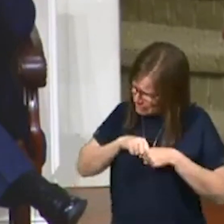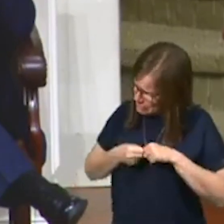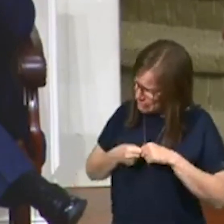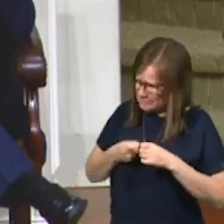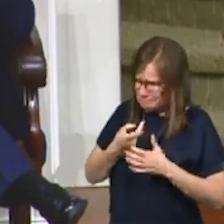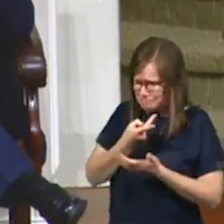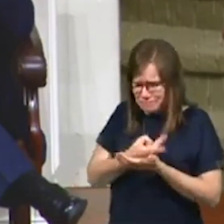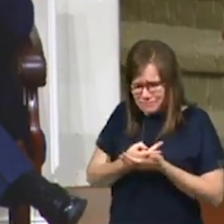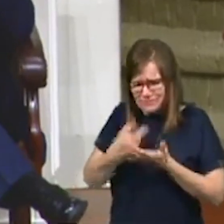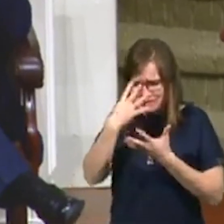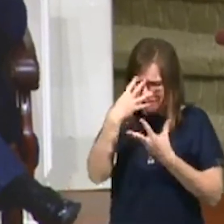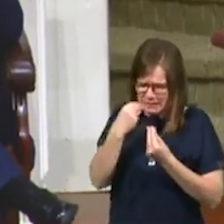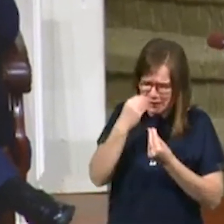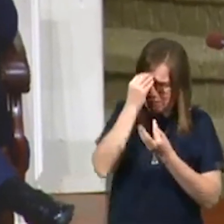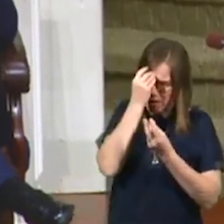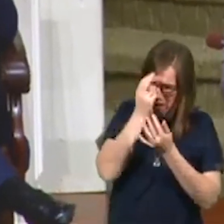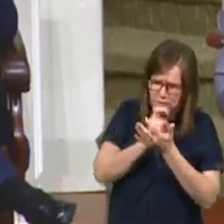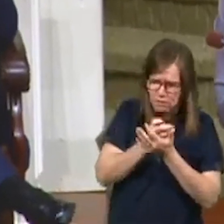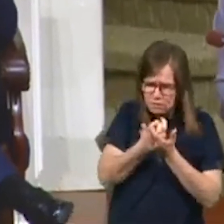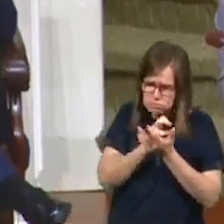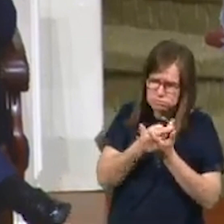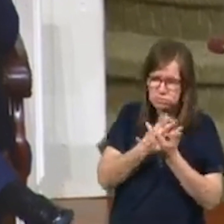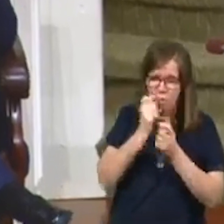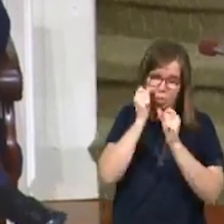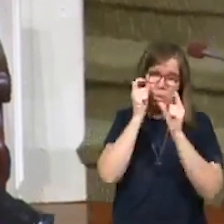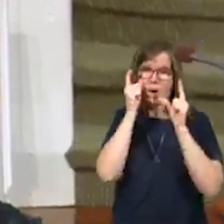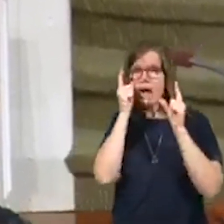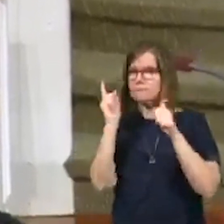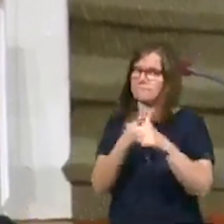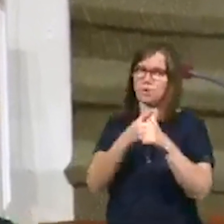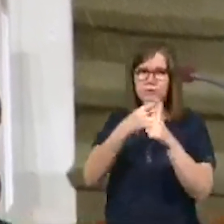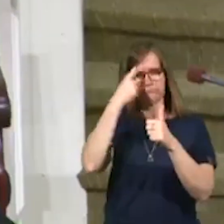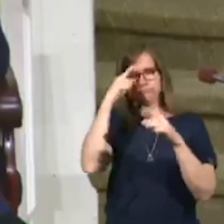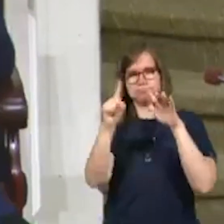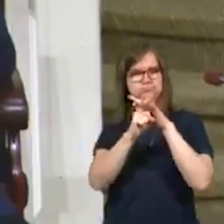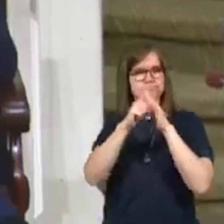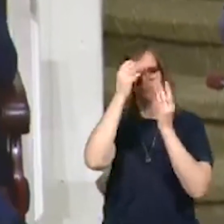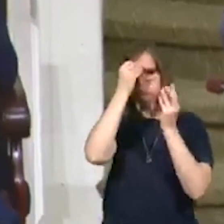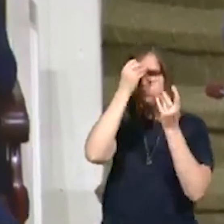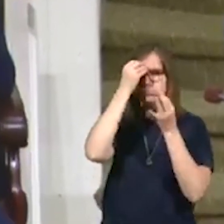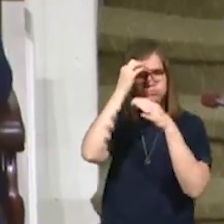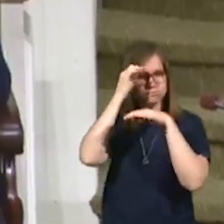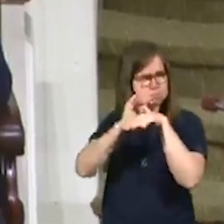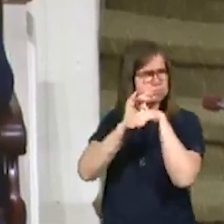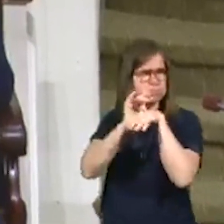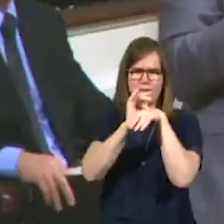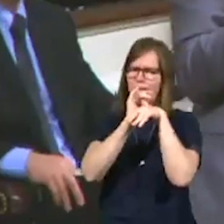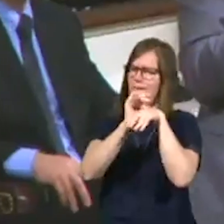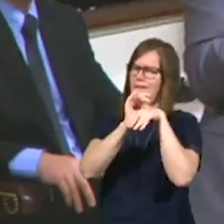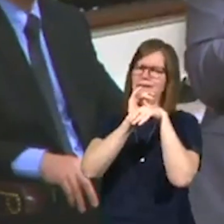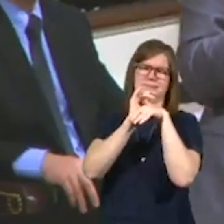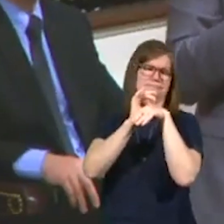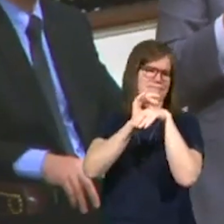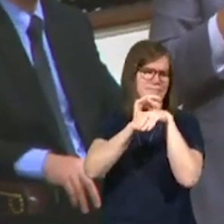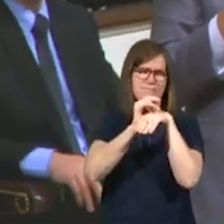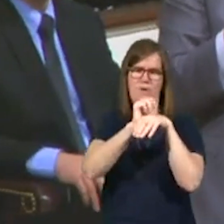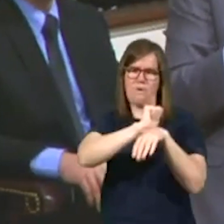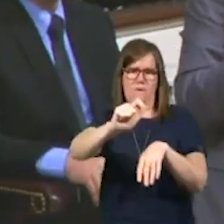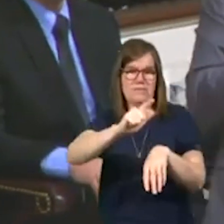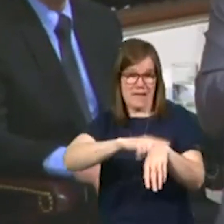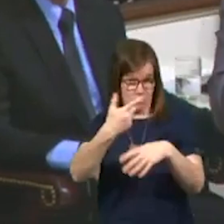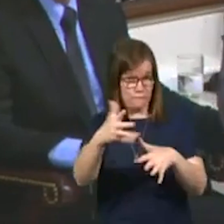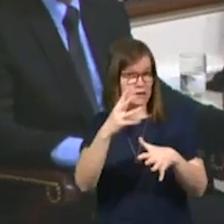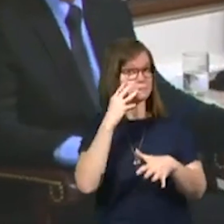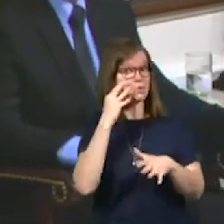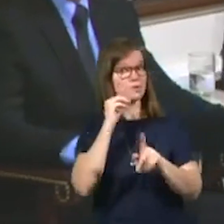went to bed thinking about it. It was the first thing on her mind as she woke up. There's no doubt in my mind this occupied every corner of her brain. Have you ever had